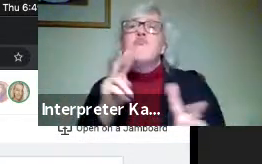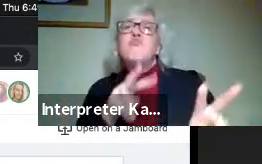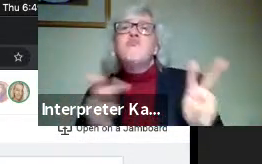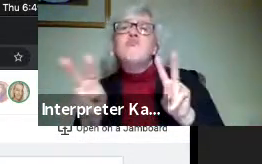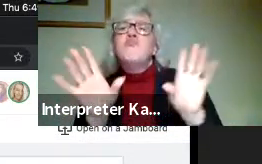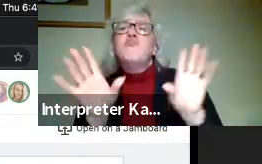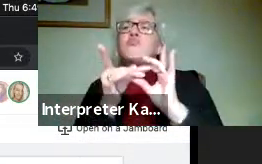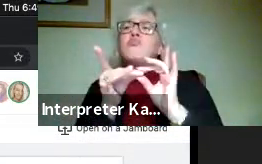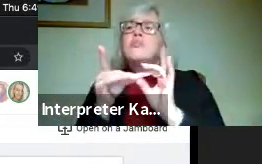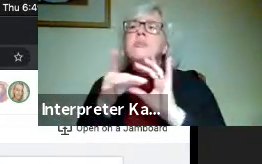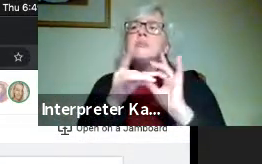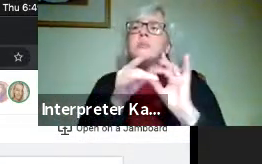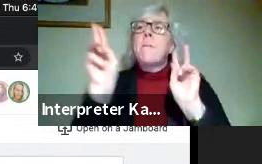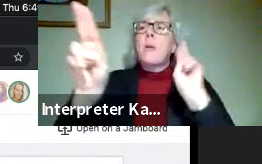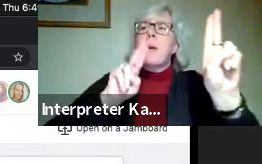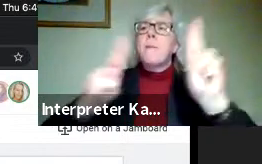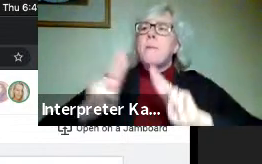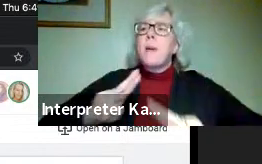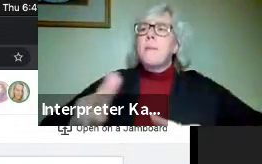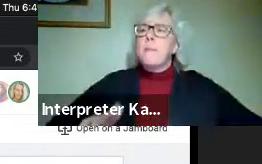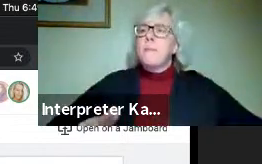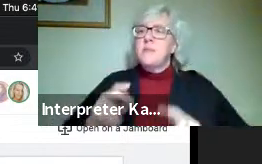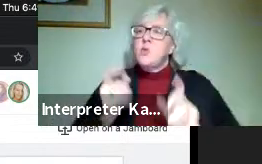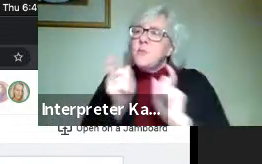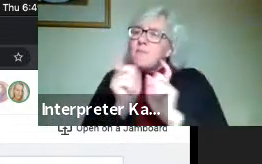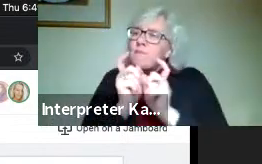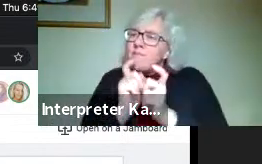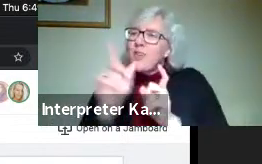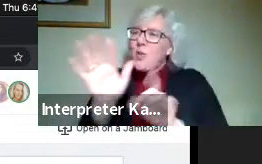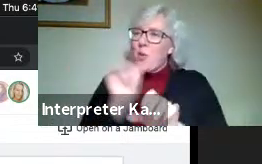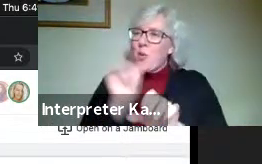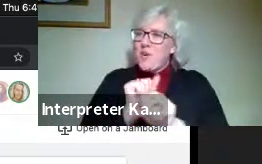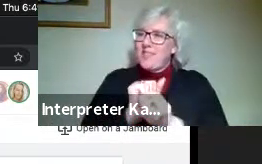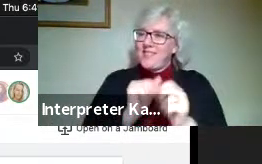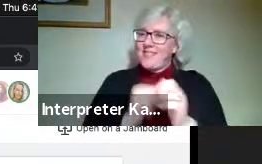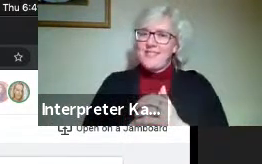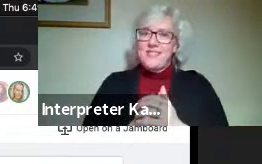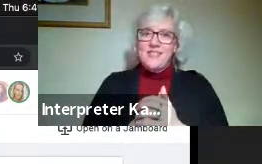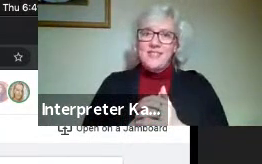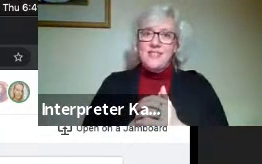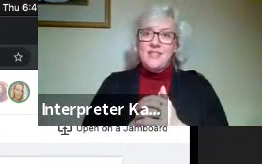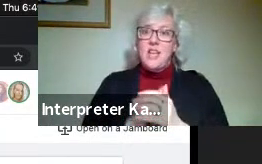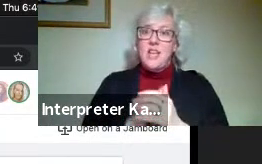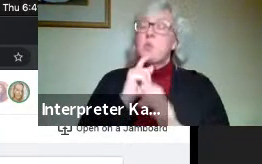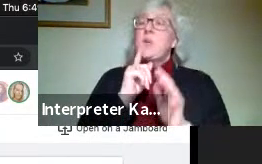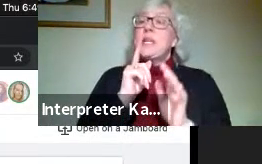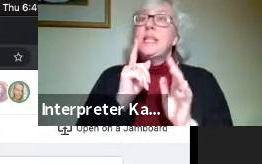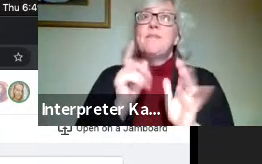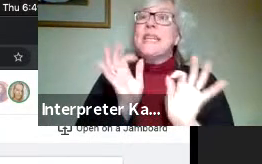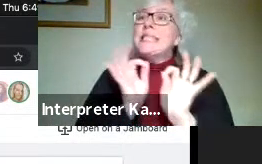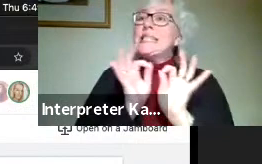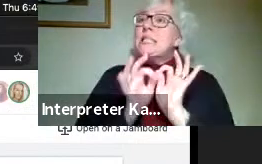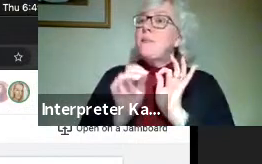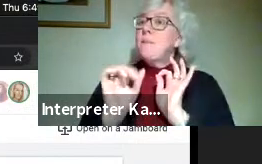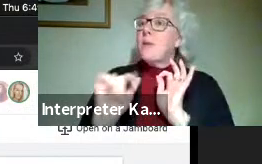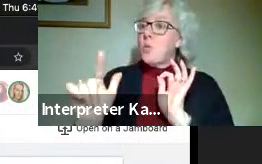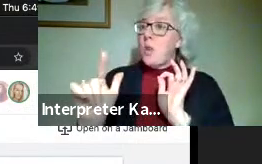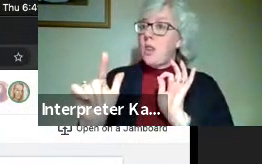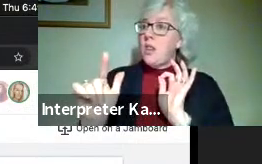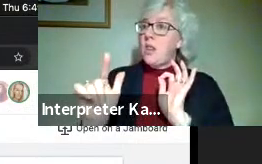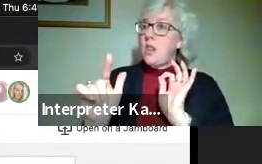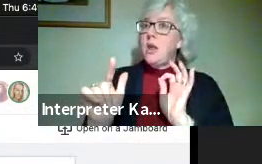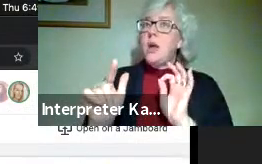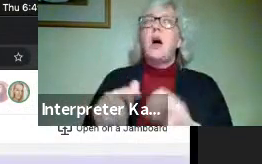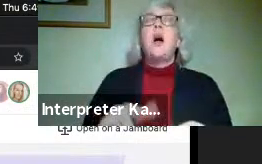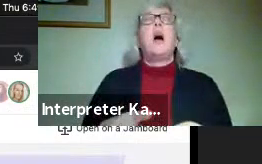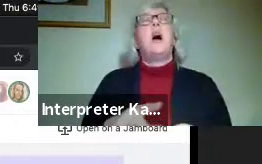putting comments with post-it notes to help you refine your work. It's really a simple tool, but it's worked